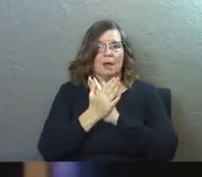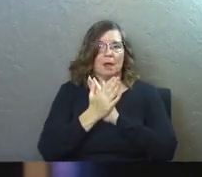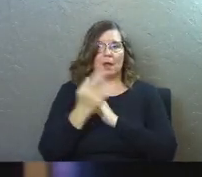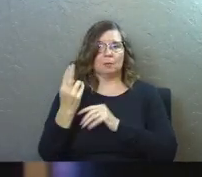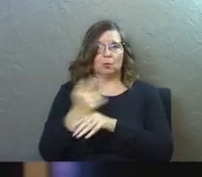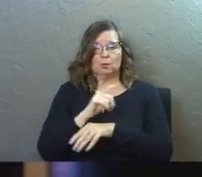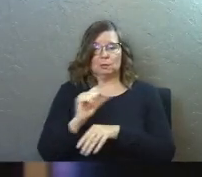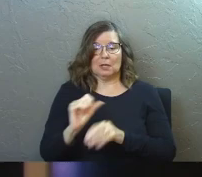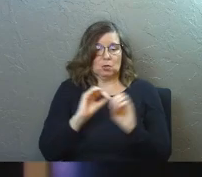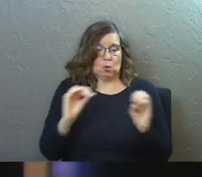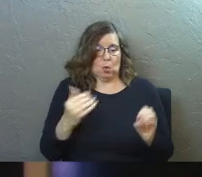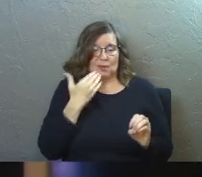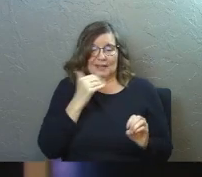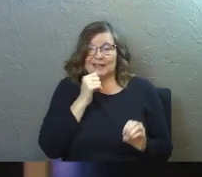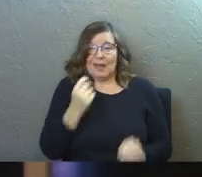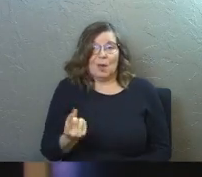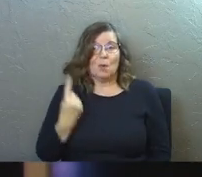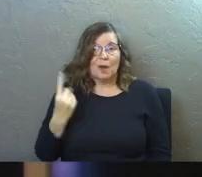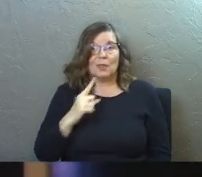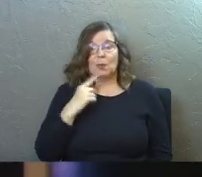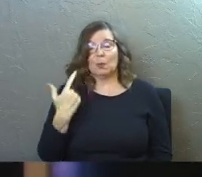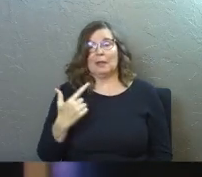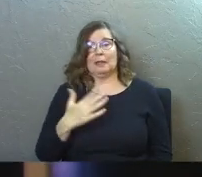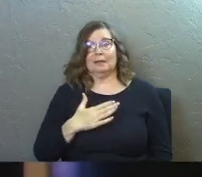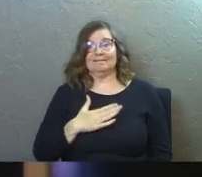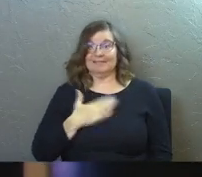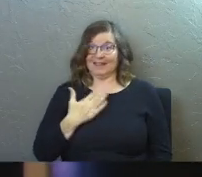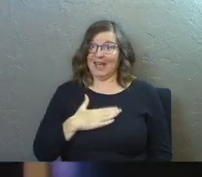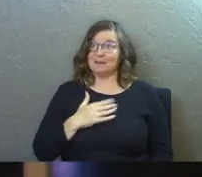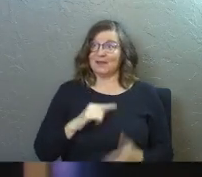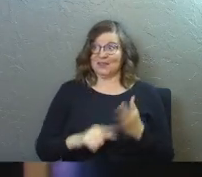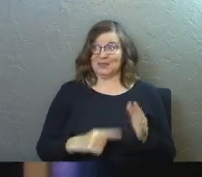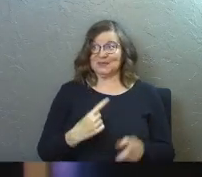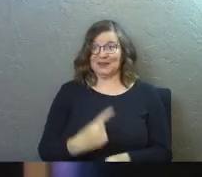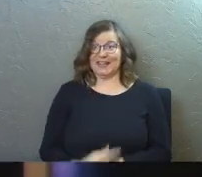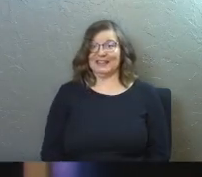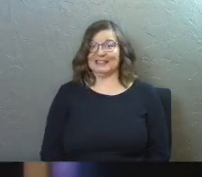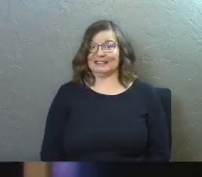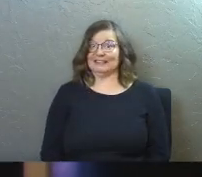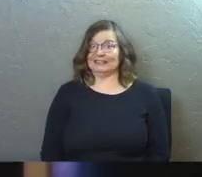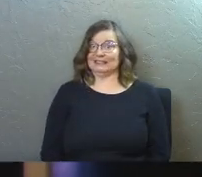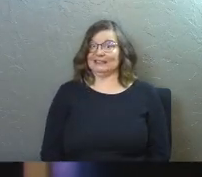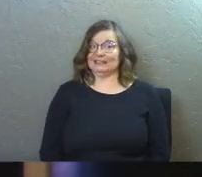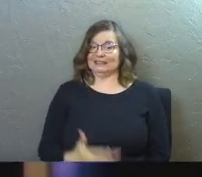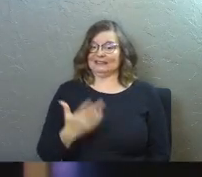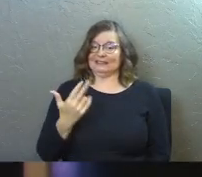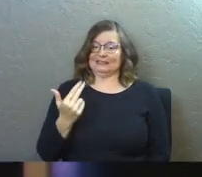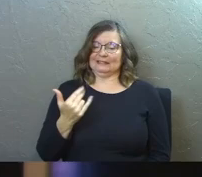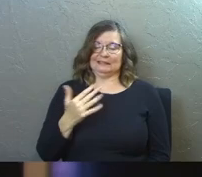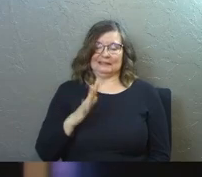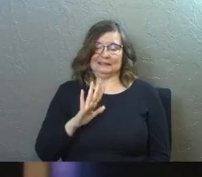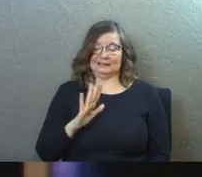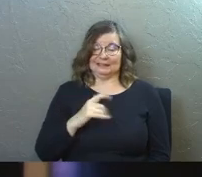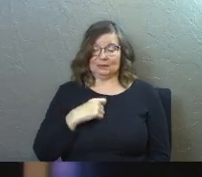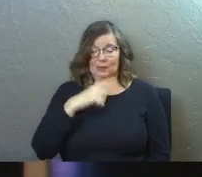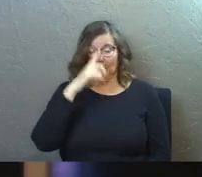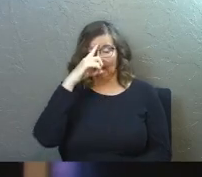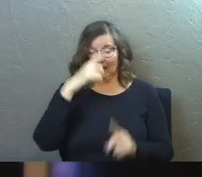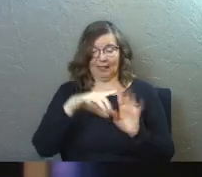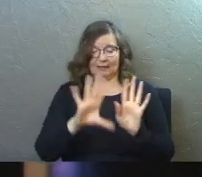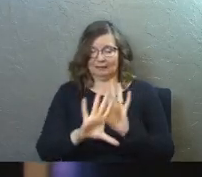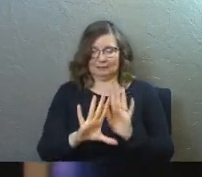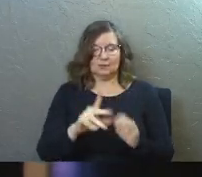is good. Not a single one. That's a really happy verse. Yes. So happy and optimistic.